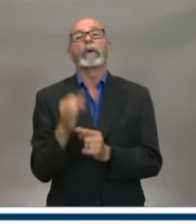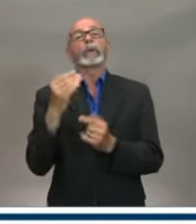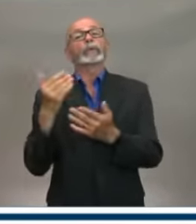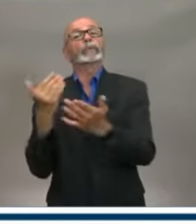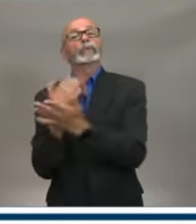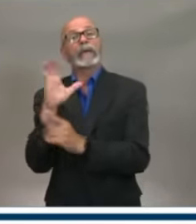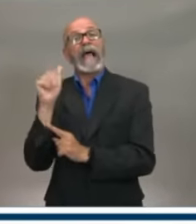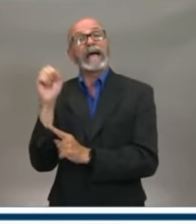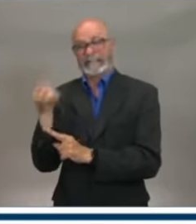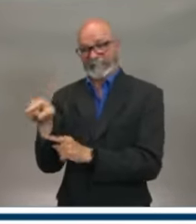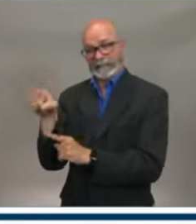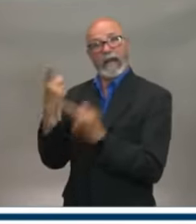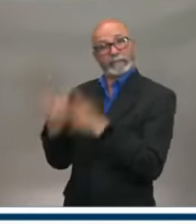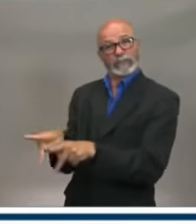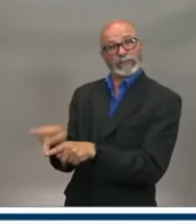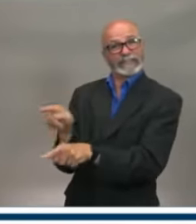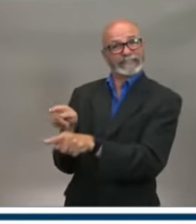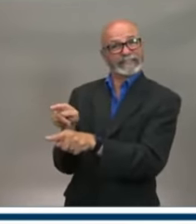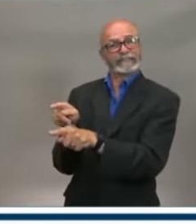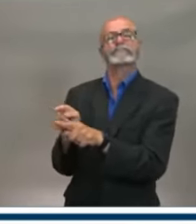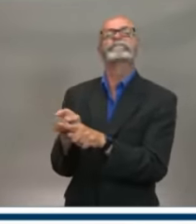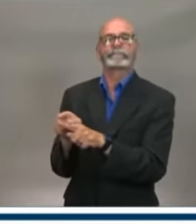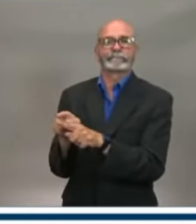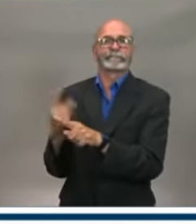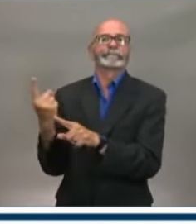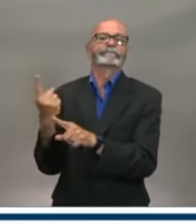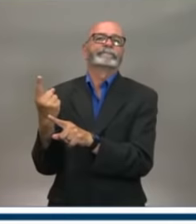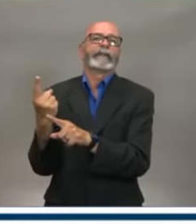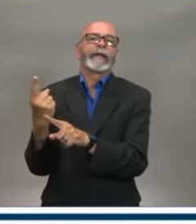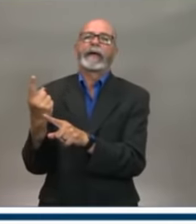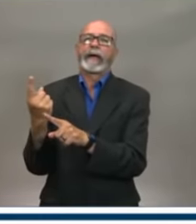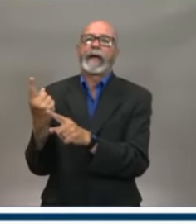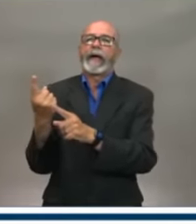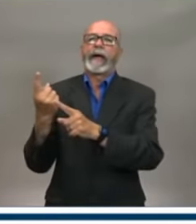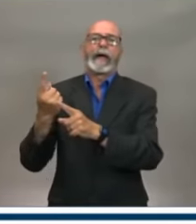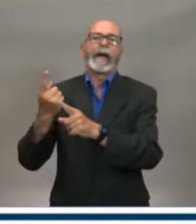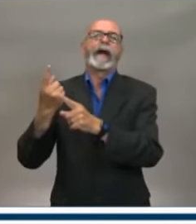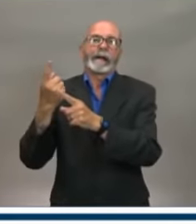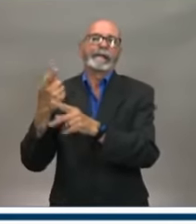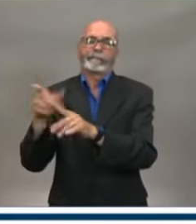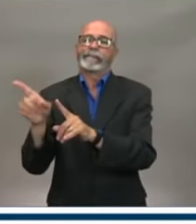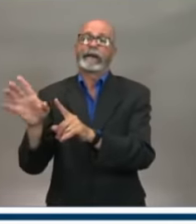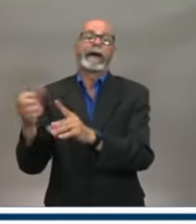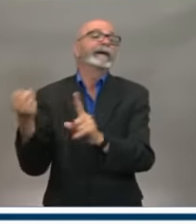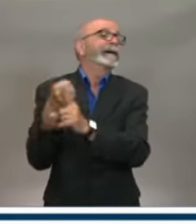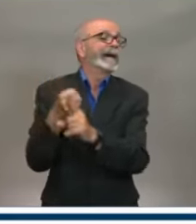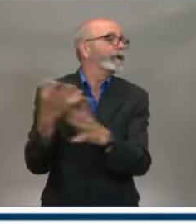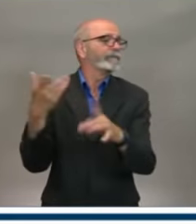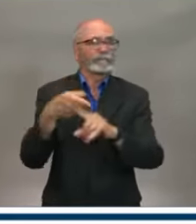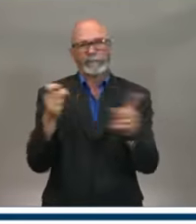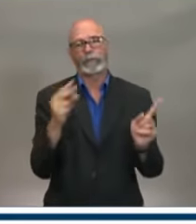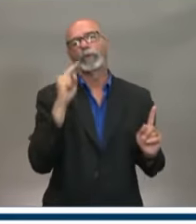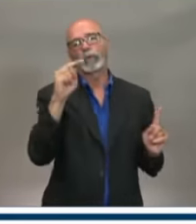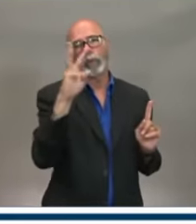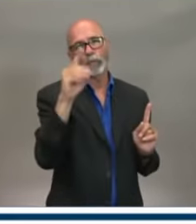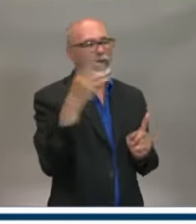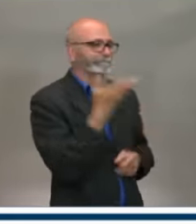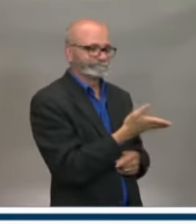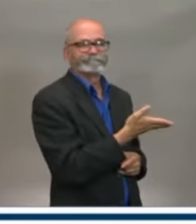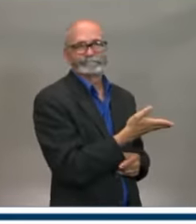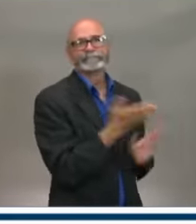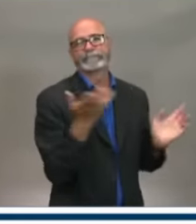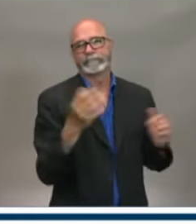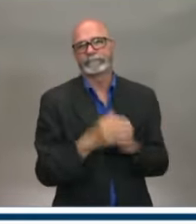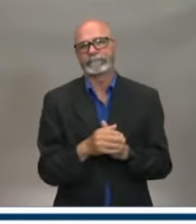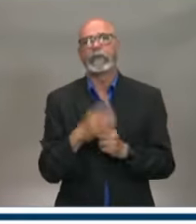like previously many of our cases, is associated with the ongoing Northwood outbreak. That is a resident